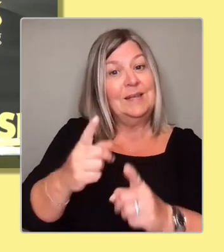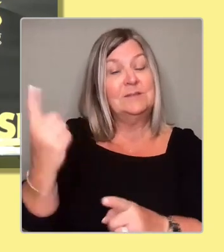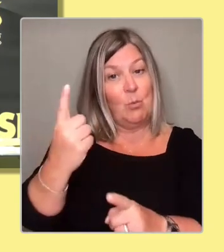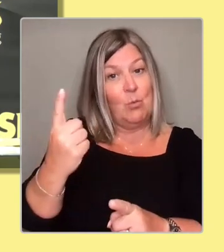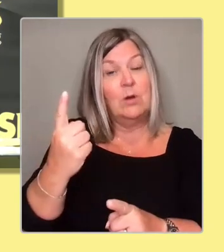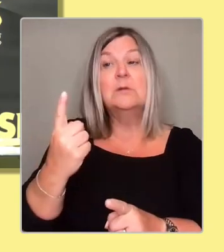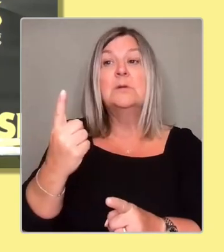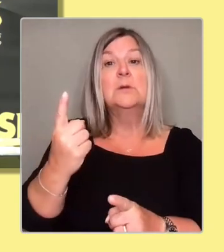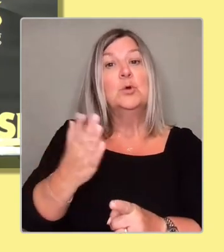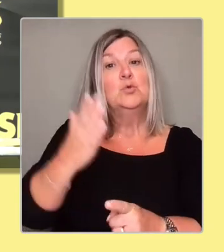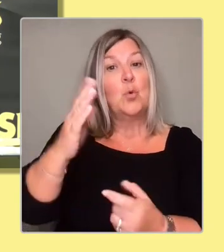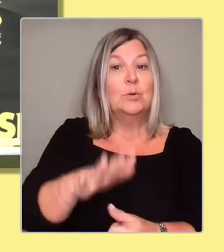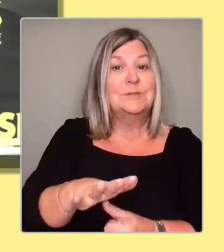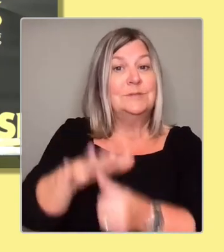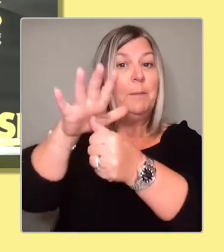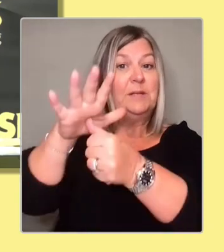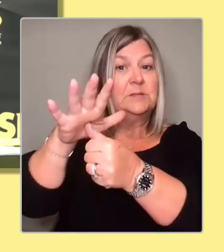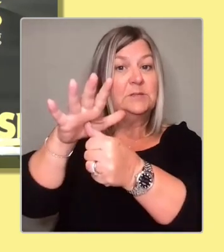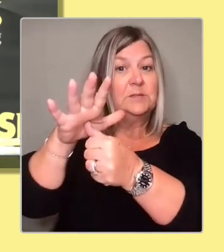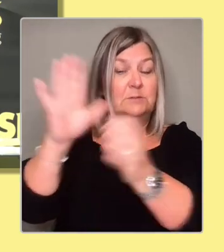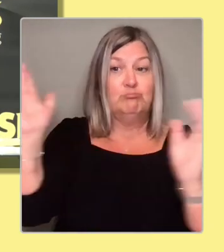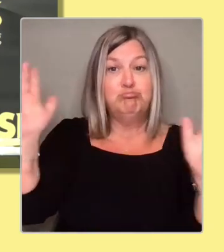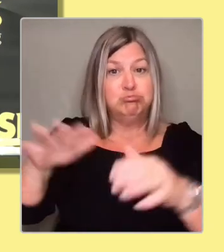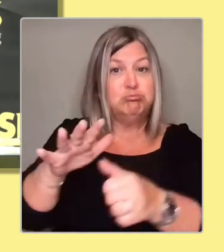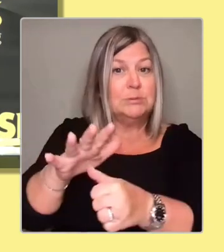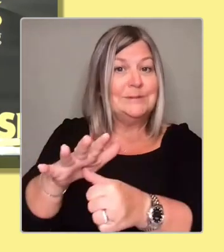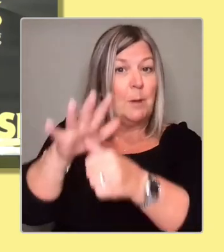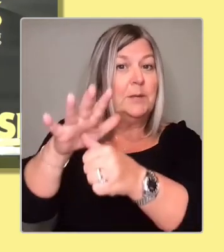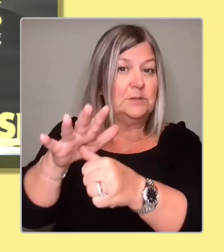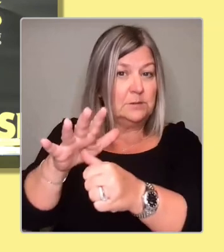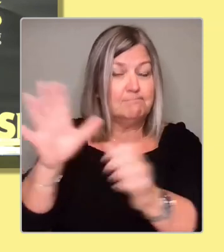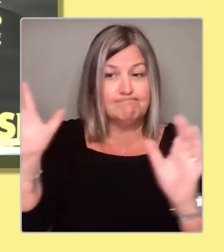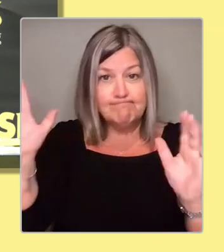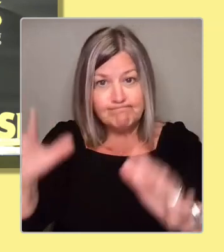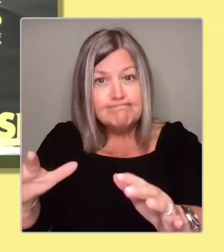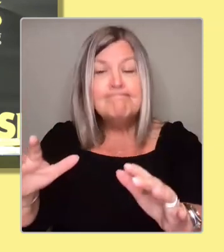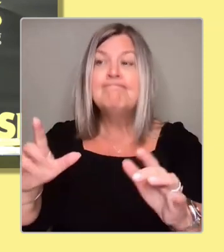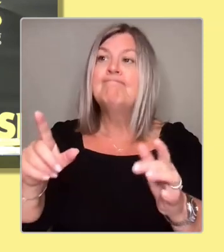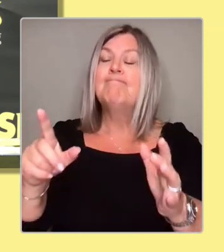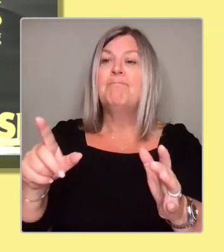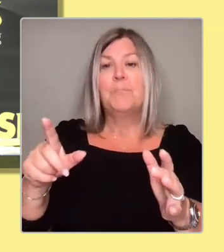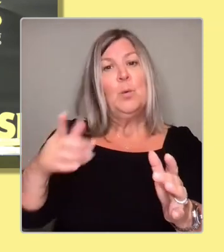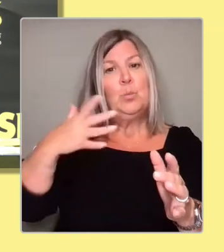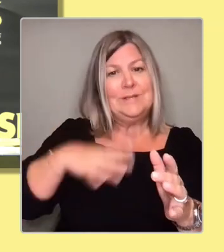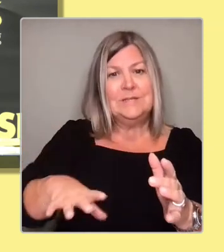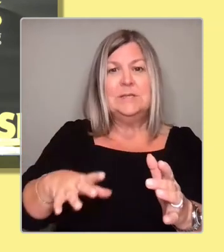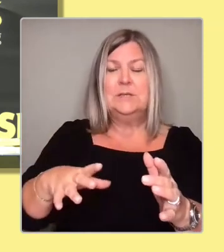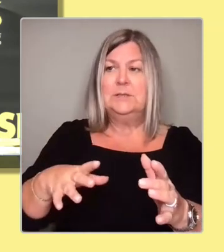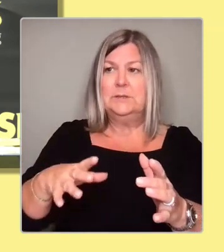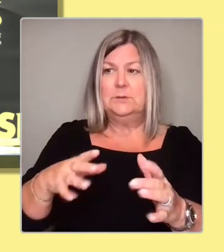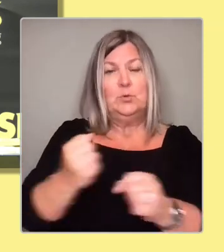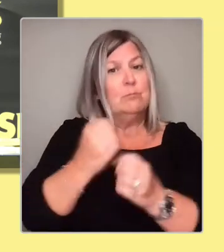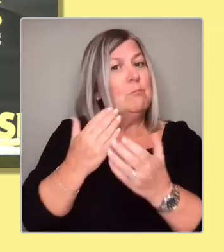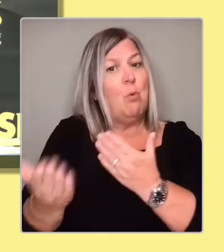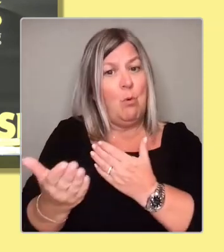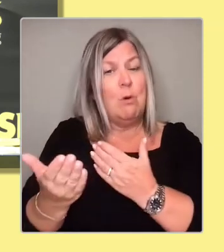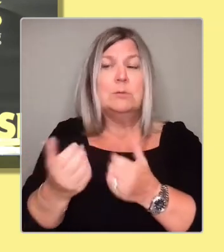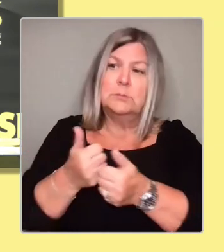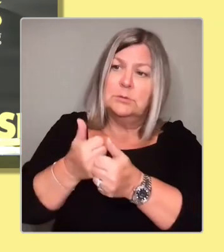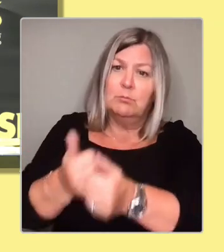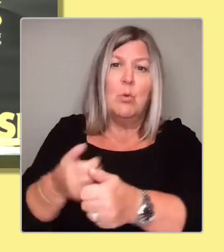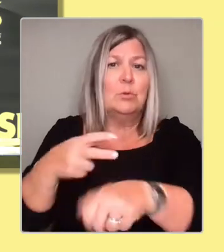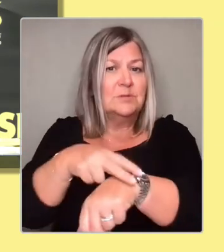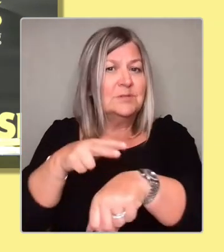because I think we have to do everything we can to make sure that we can support the staff in our NHS, because if we're going to turn things around,